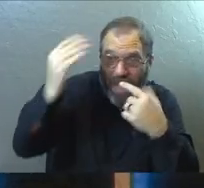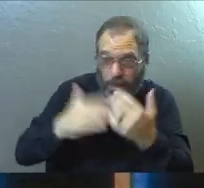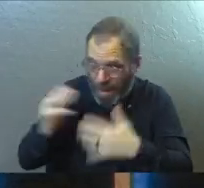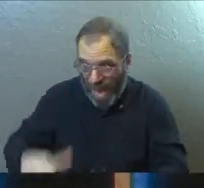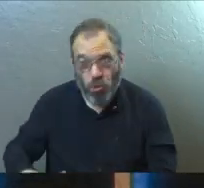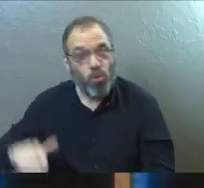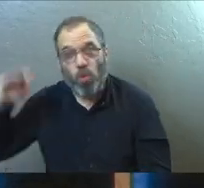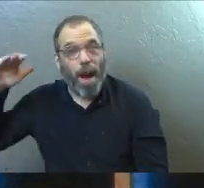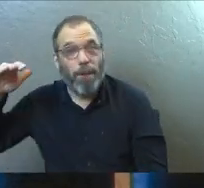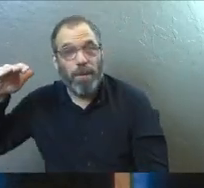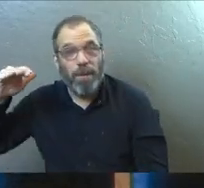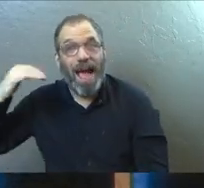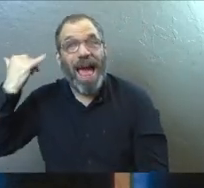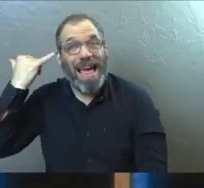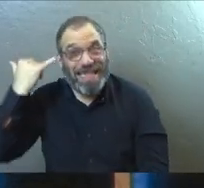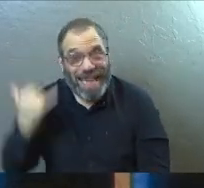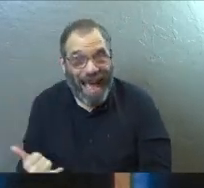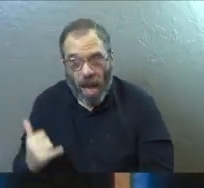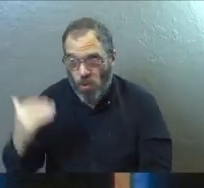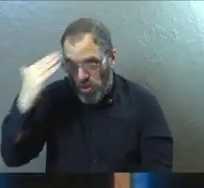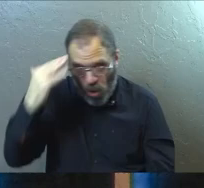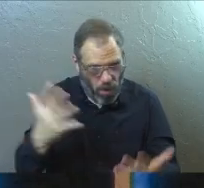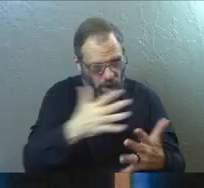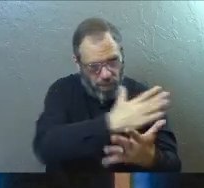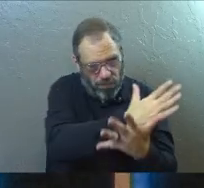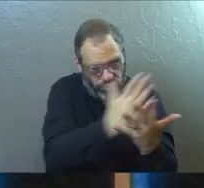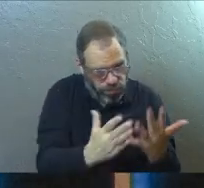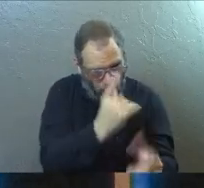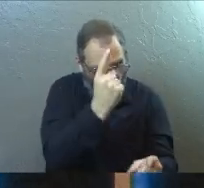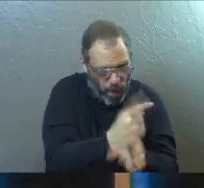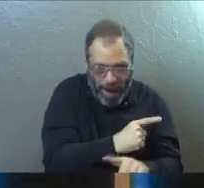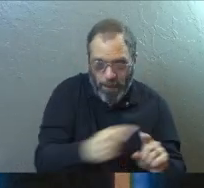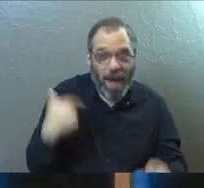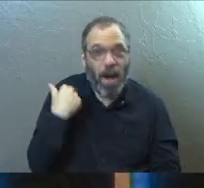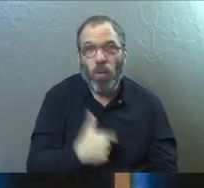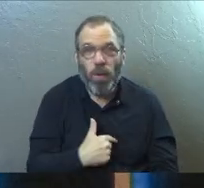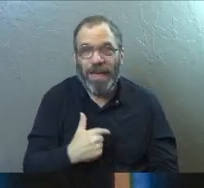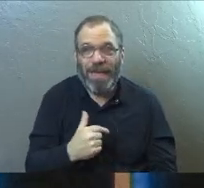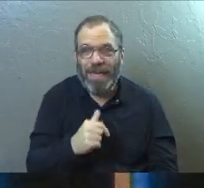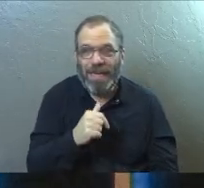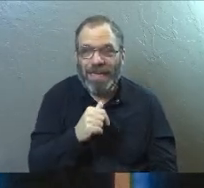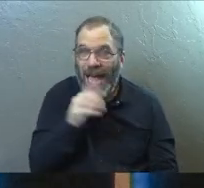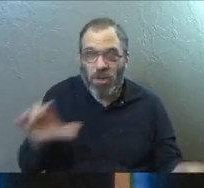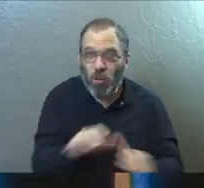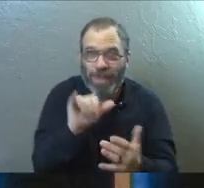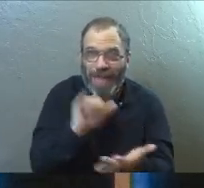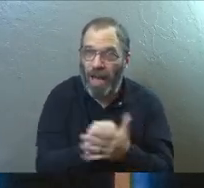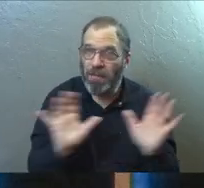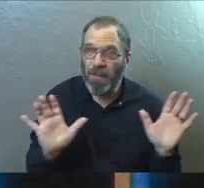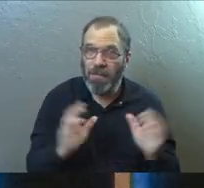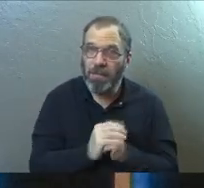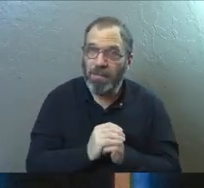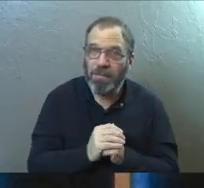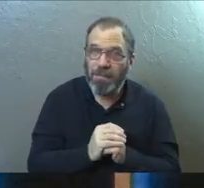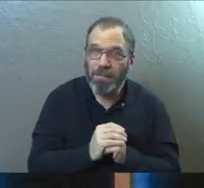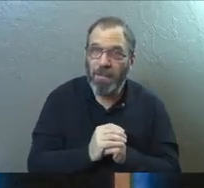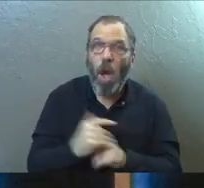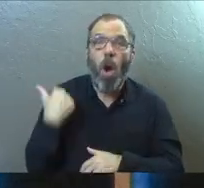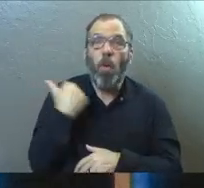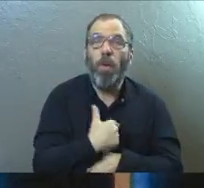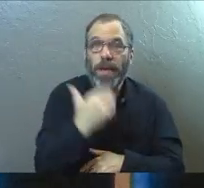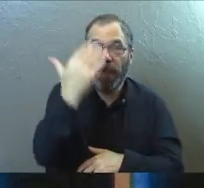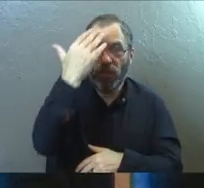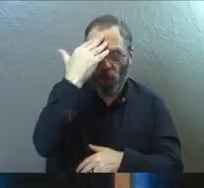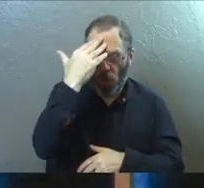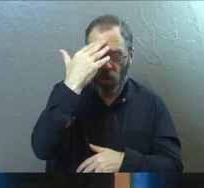you grew up. And not only do we know all of this is right, but we know we're not doing it. We